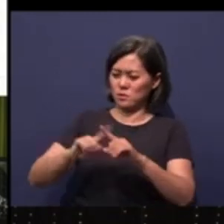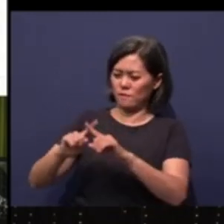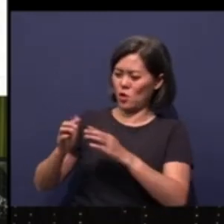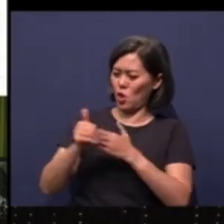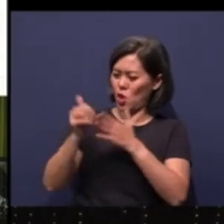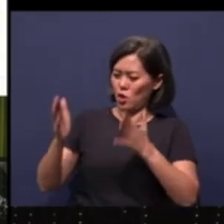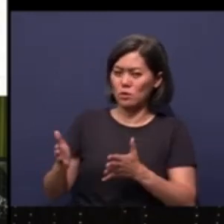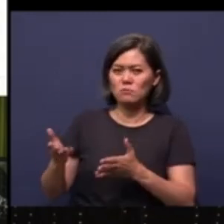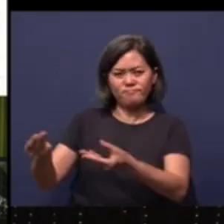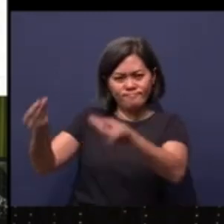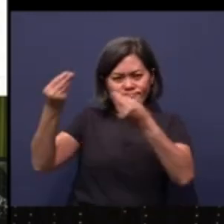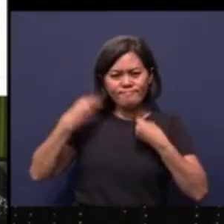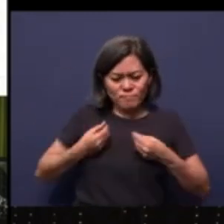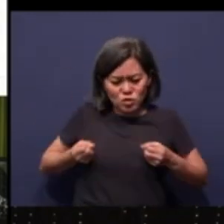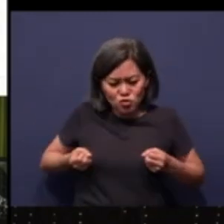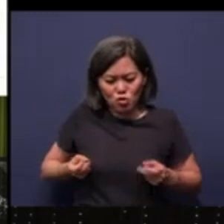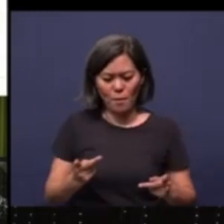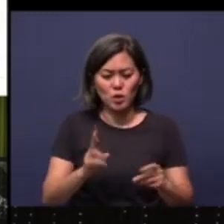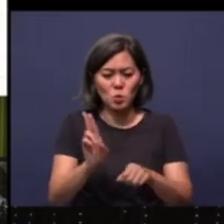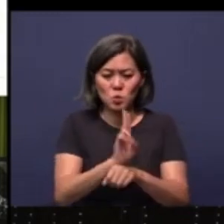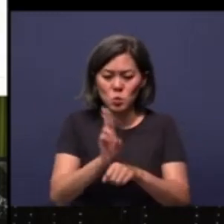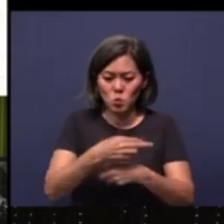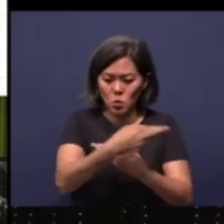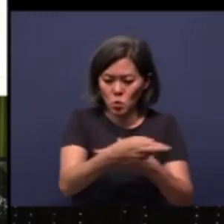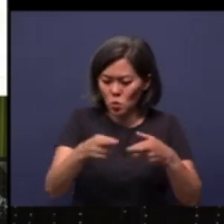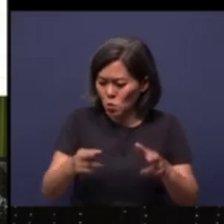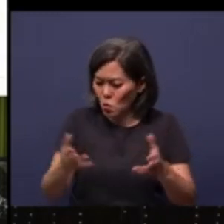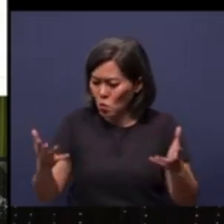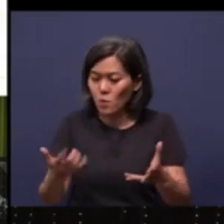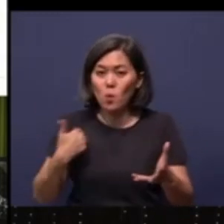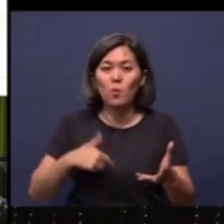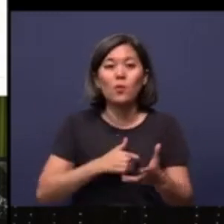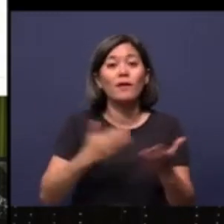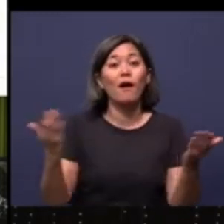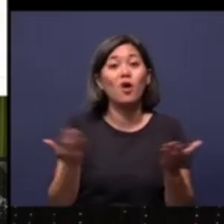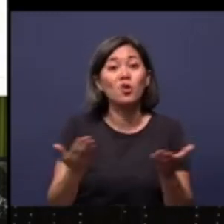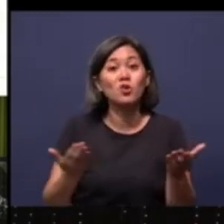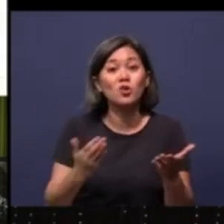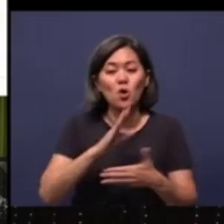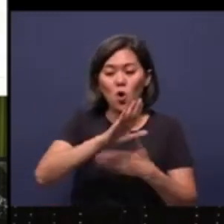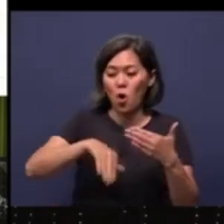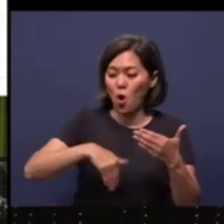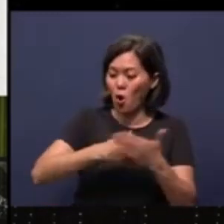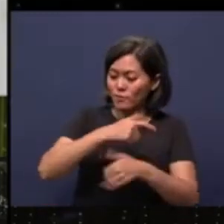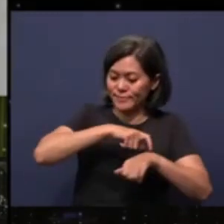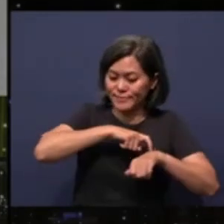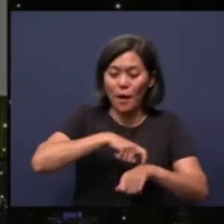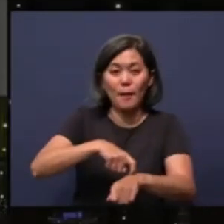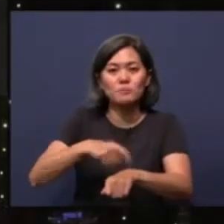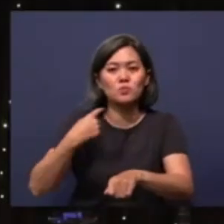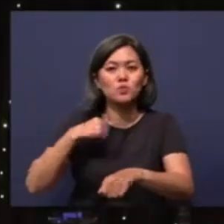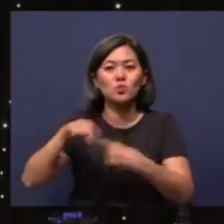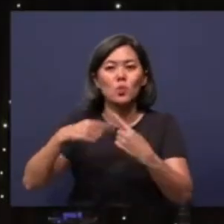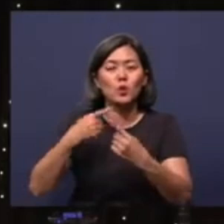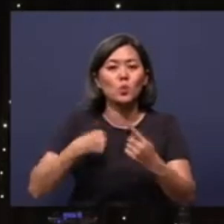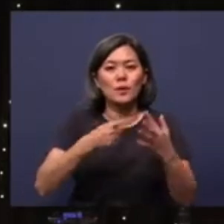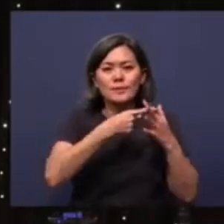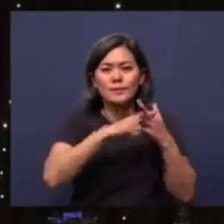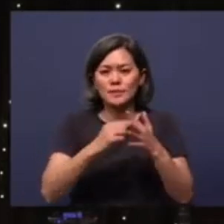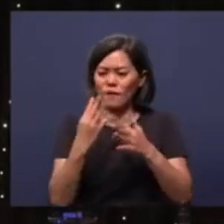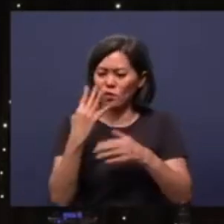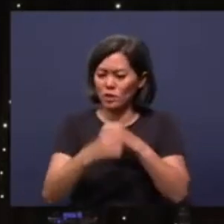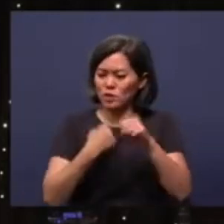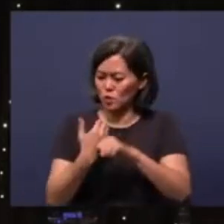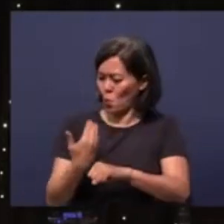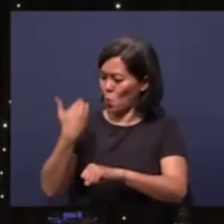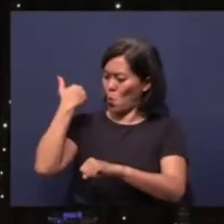really gave us opportunity to use the room and we are here all this while. When we started 14 years back,